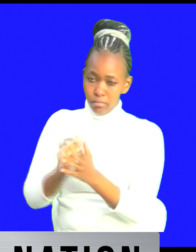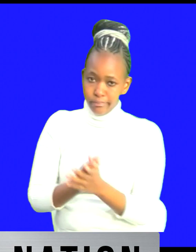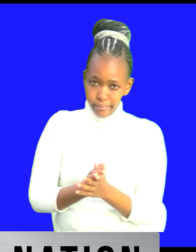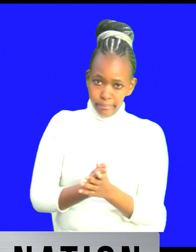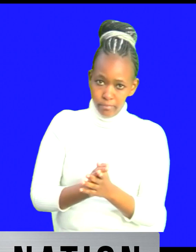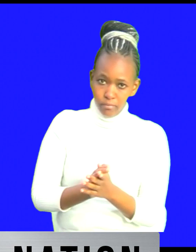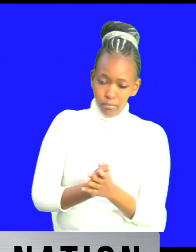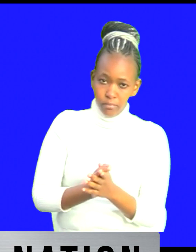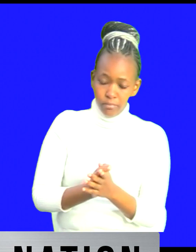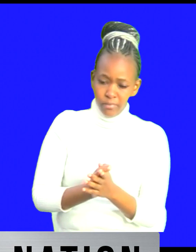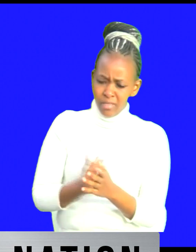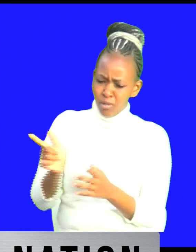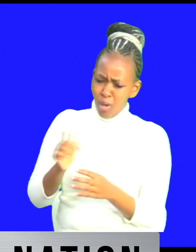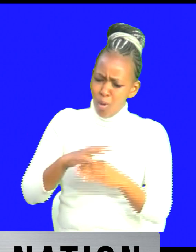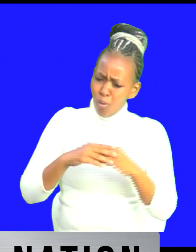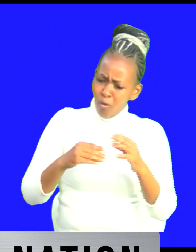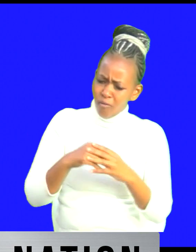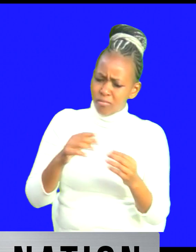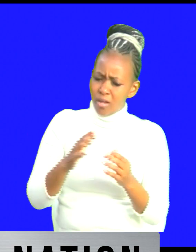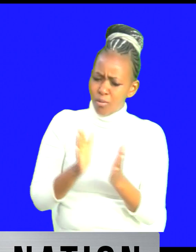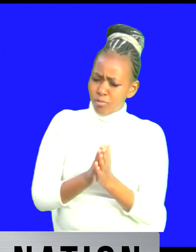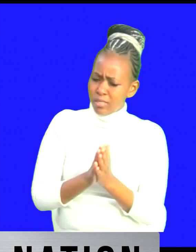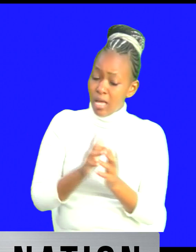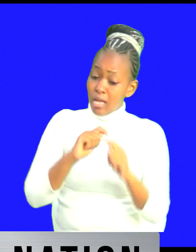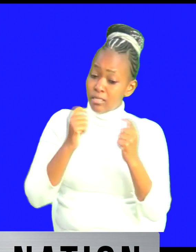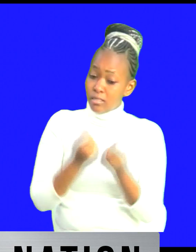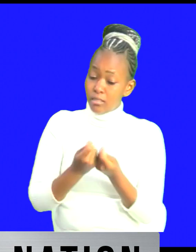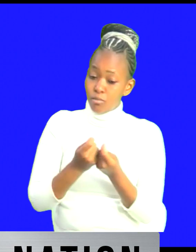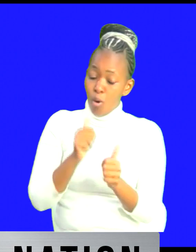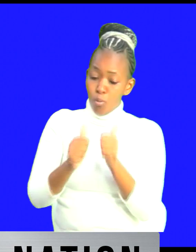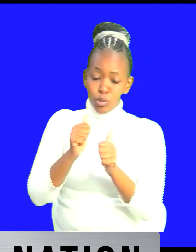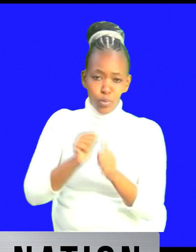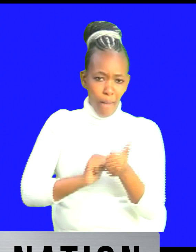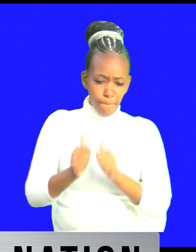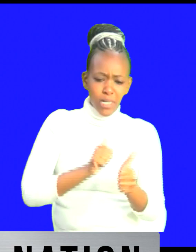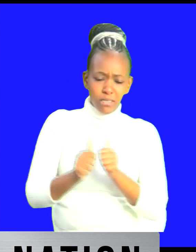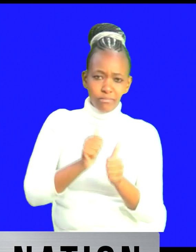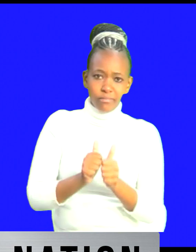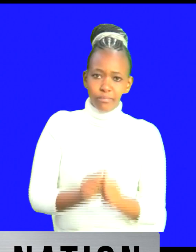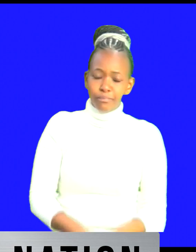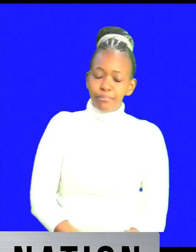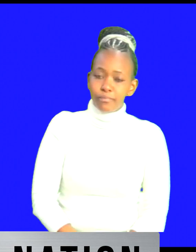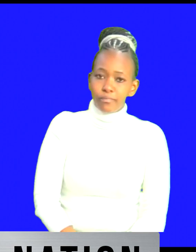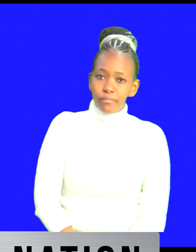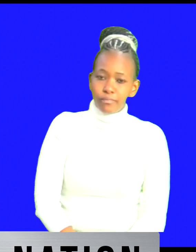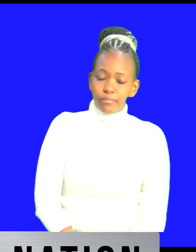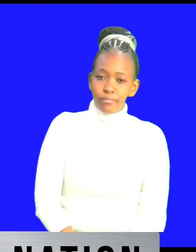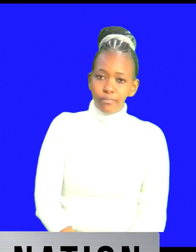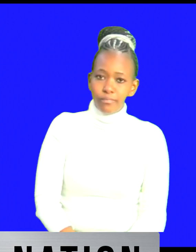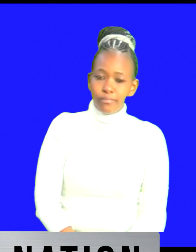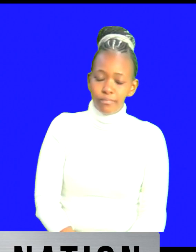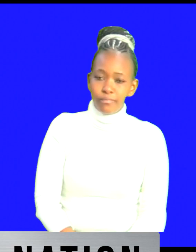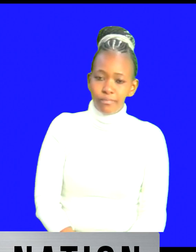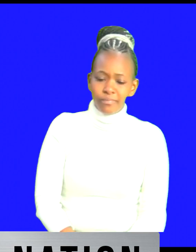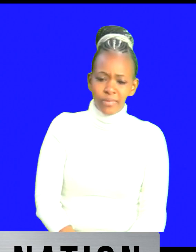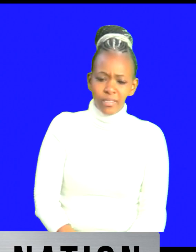comfortable with the teams we are playing with we're fine uh it's very unfortunate that um uh i i think we should have played cricket